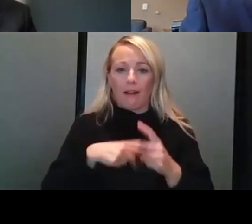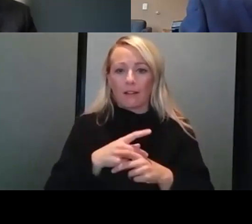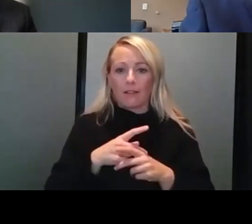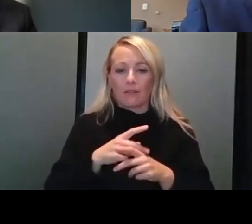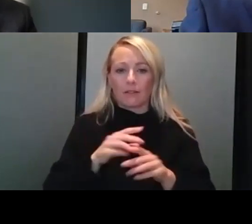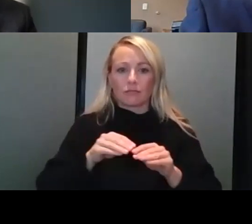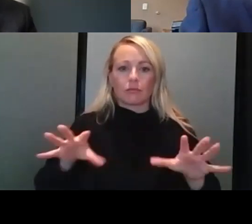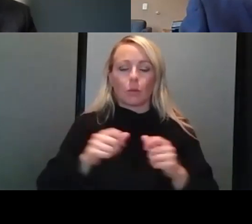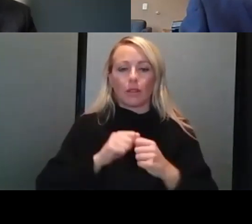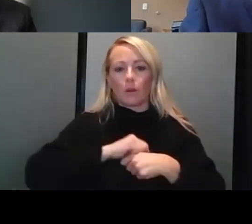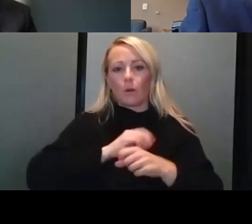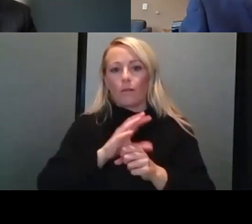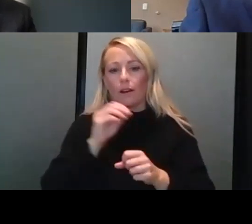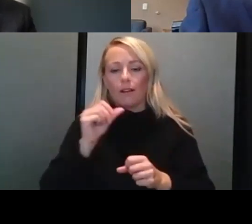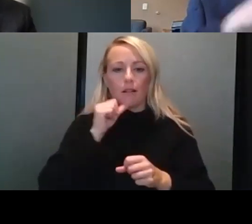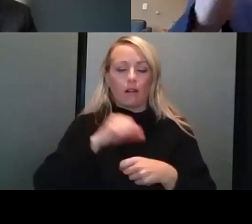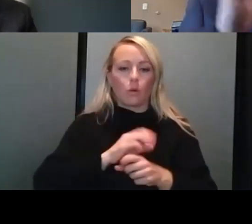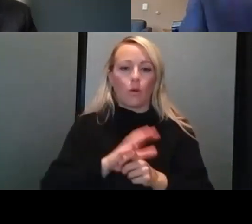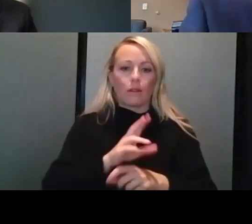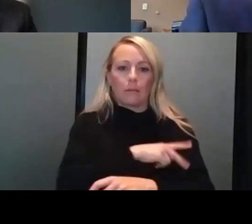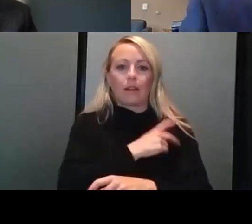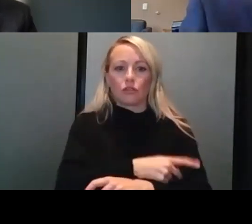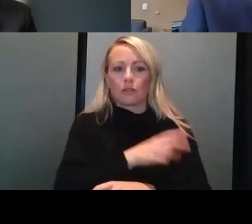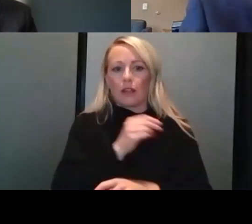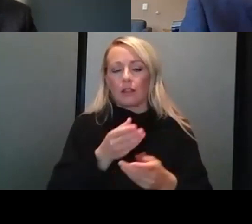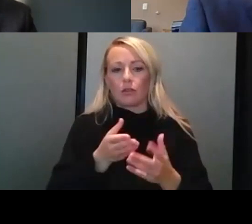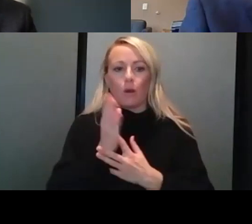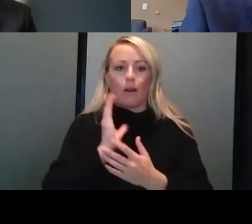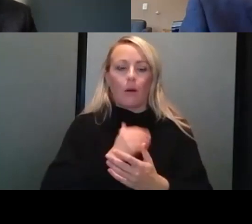and non COVID patients we're seeing throughout our region and throughout our country.